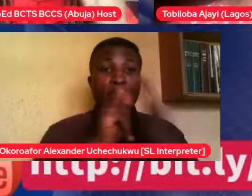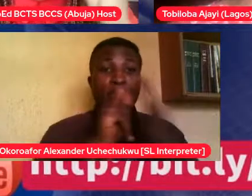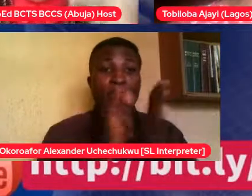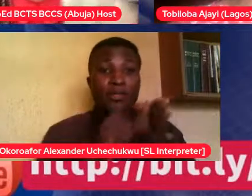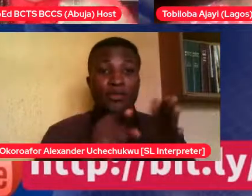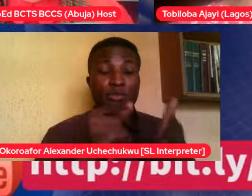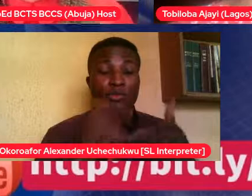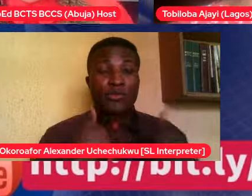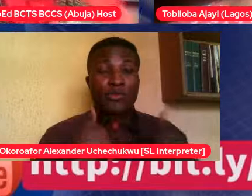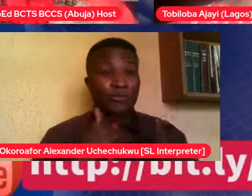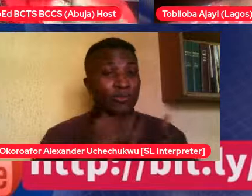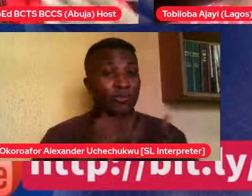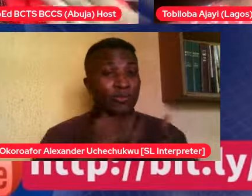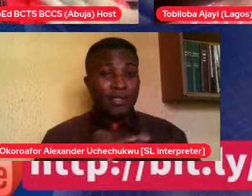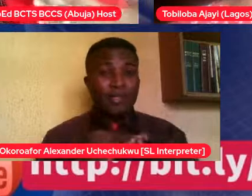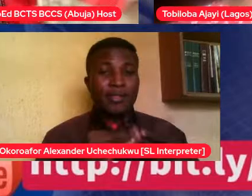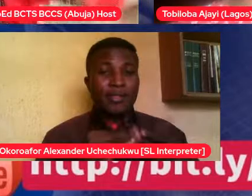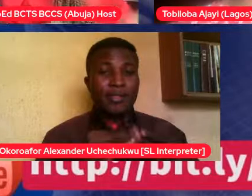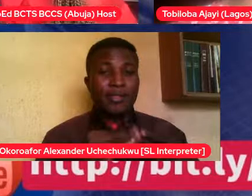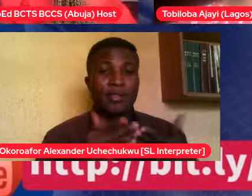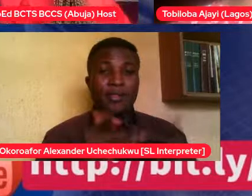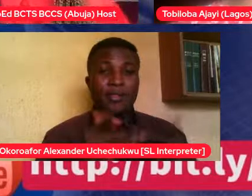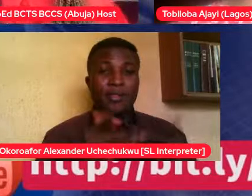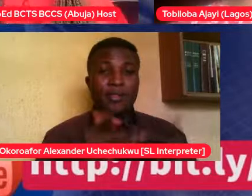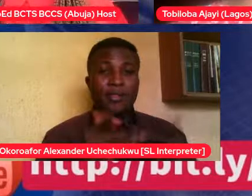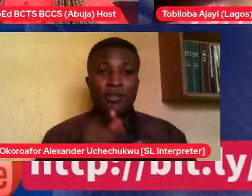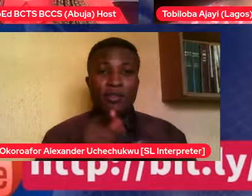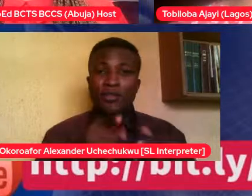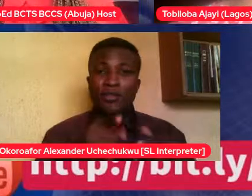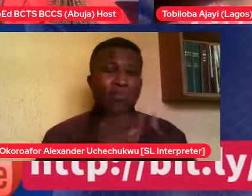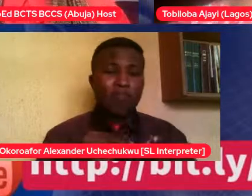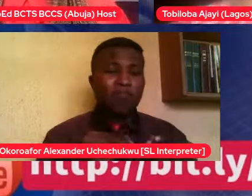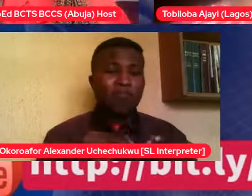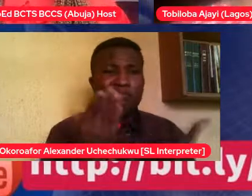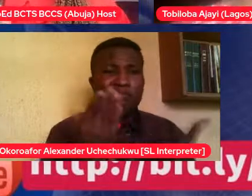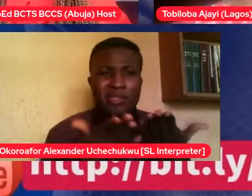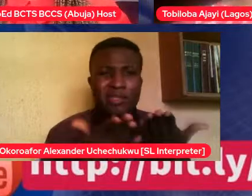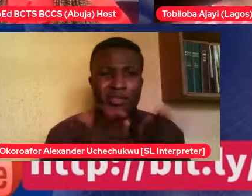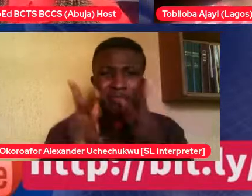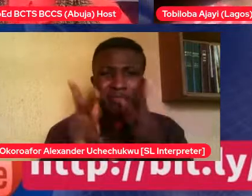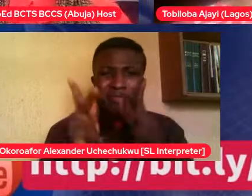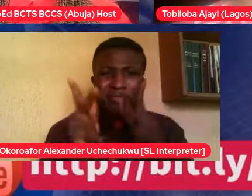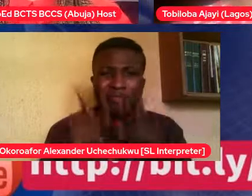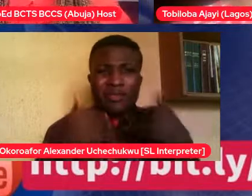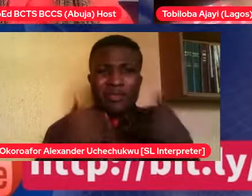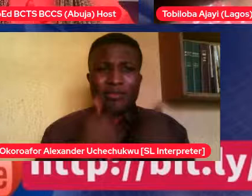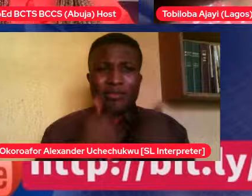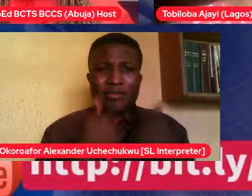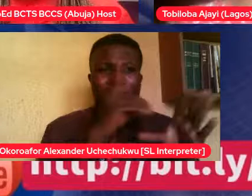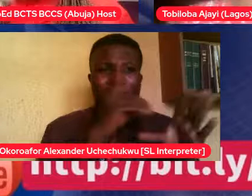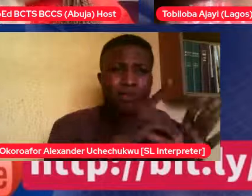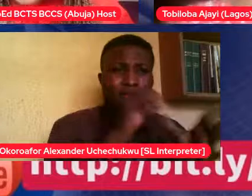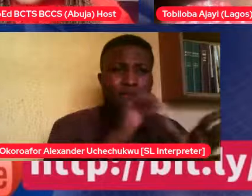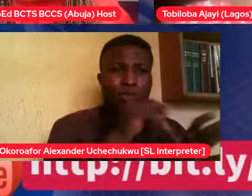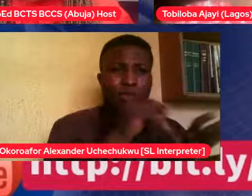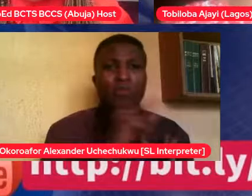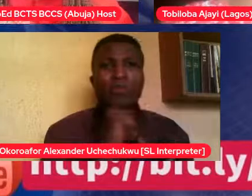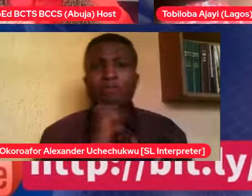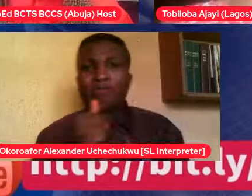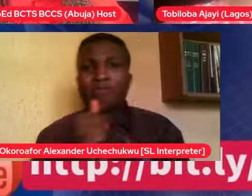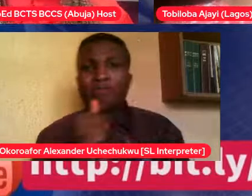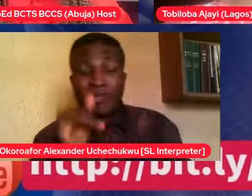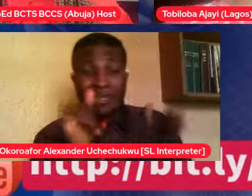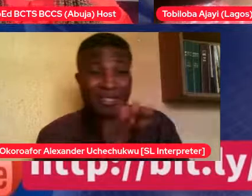person is real with disability or not, that sense of I am enough. But it doesn't just jump on the person, the parent,